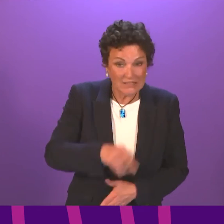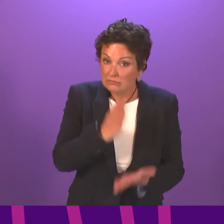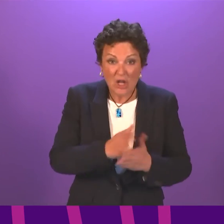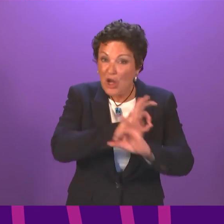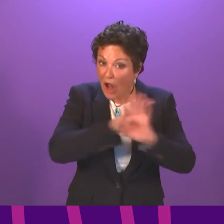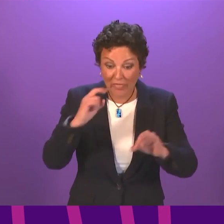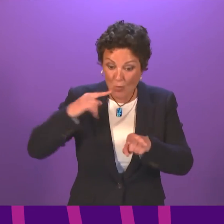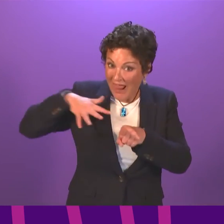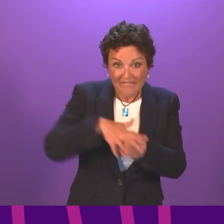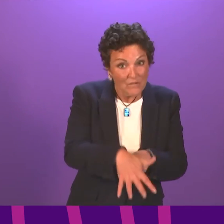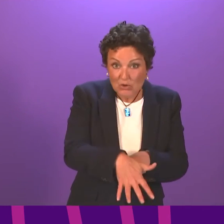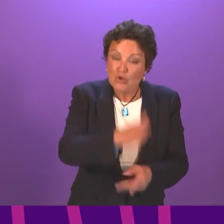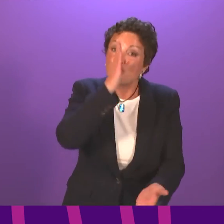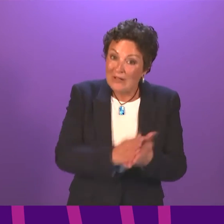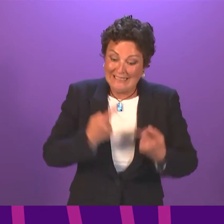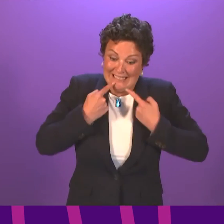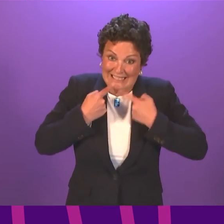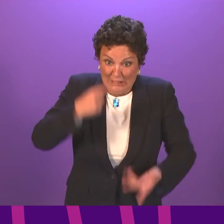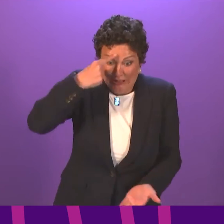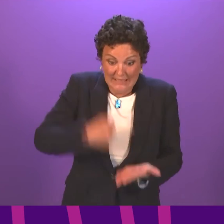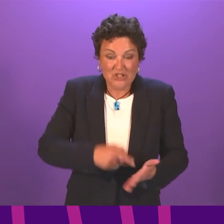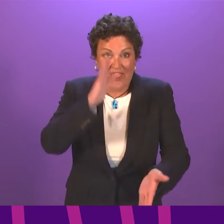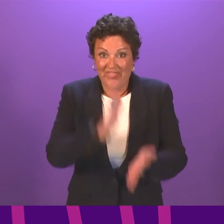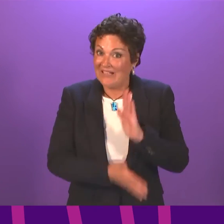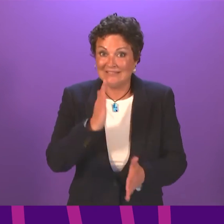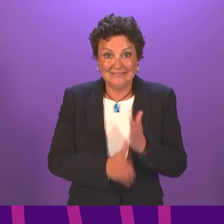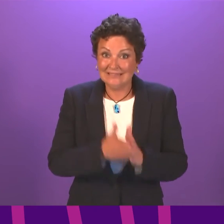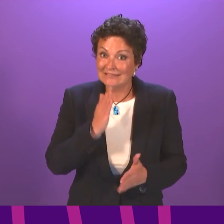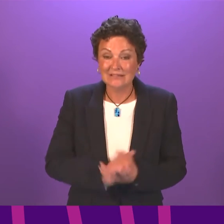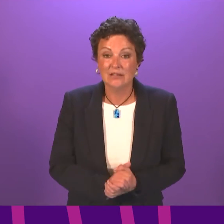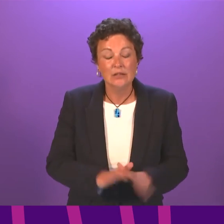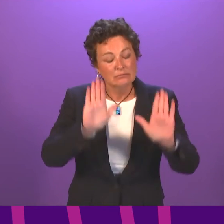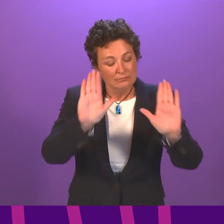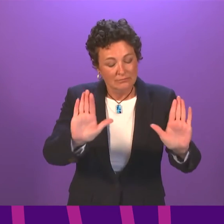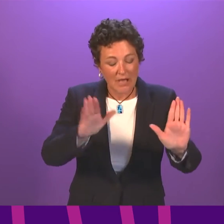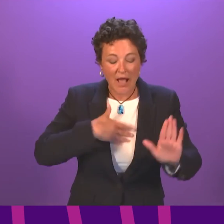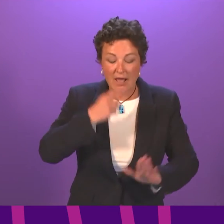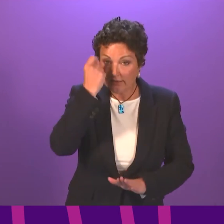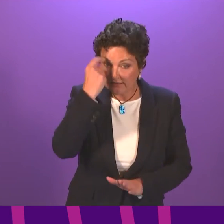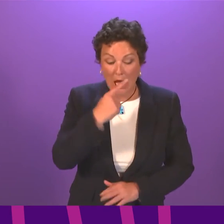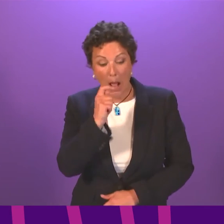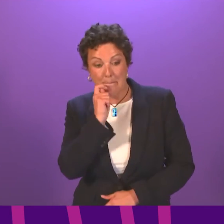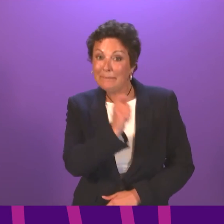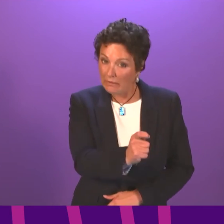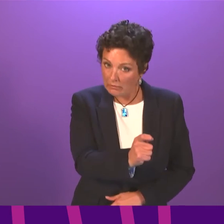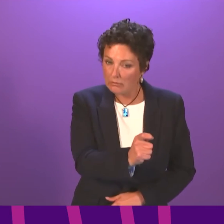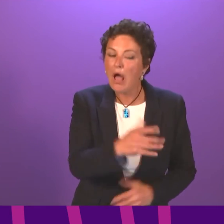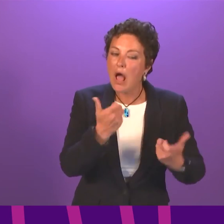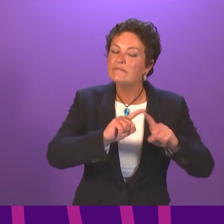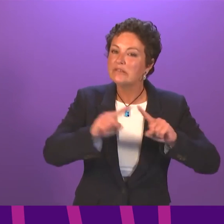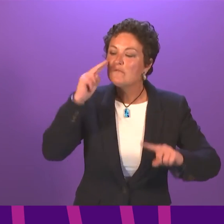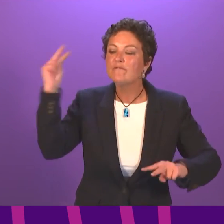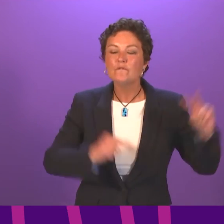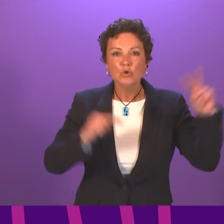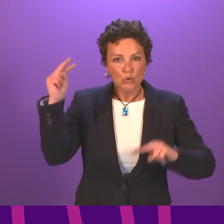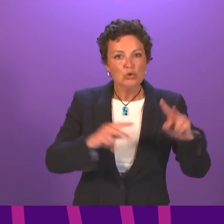because this matters to young people across the country. On appeals, I understand and I absolutely recognise that there are different views on the appeals process.